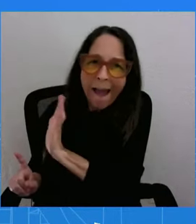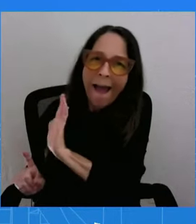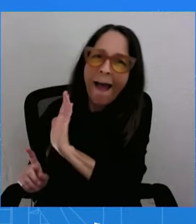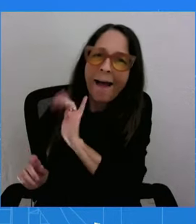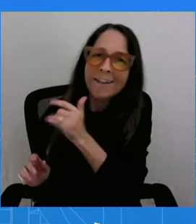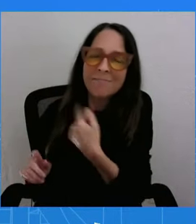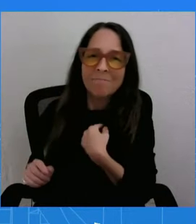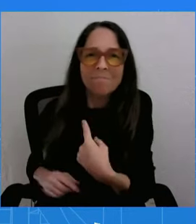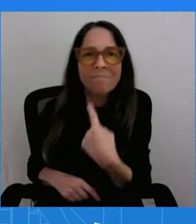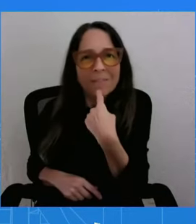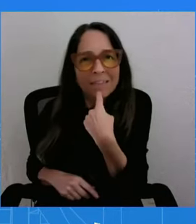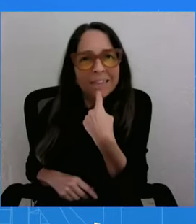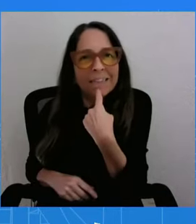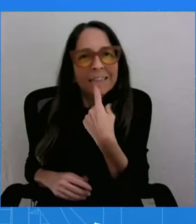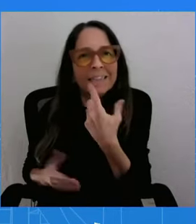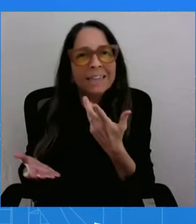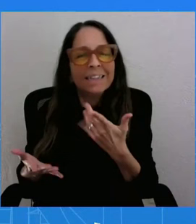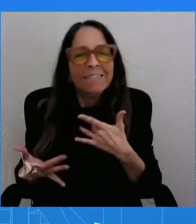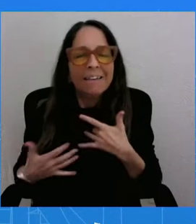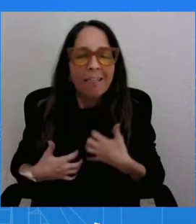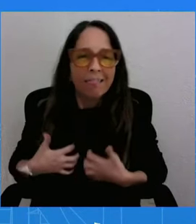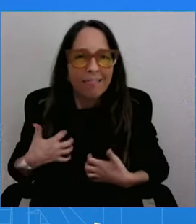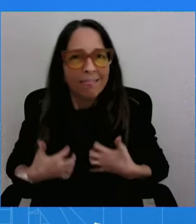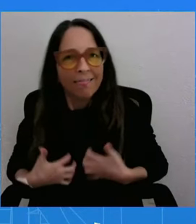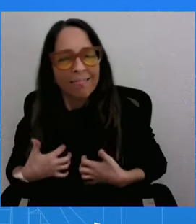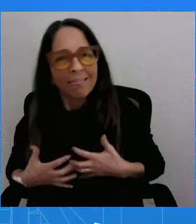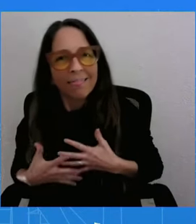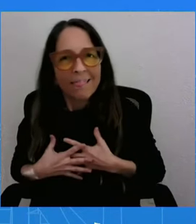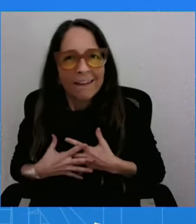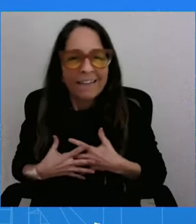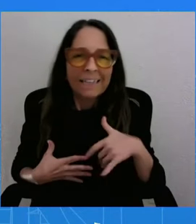true diva fashion, she's leaving on Beyonce's birthday.